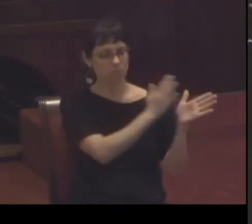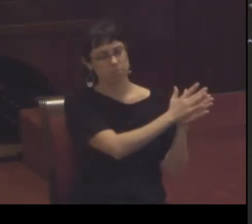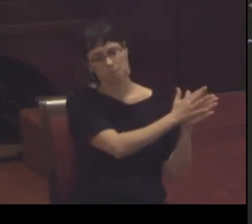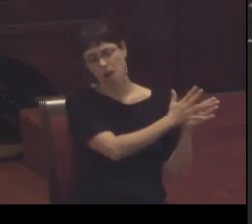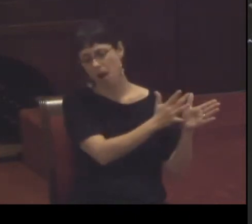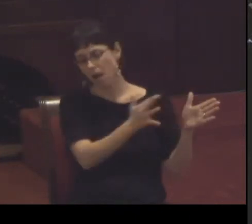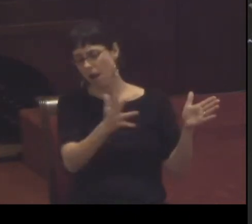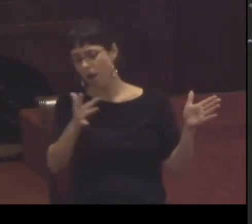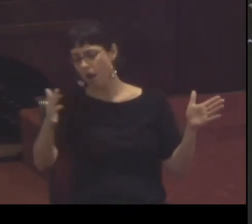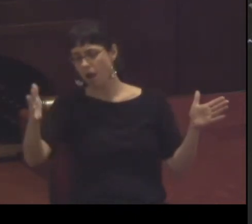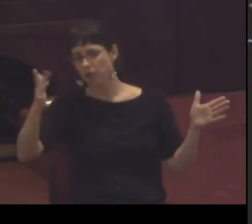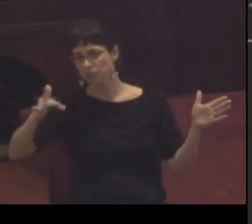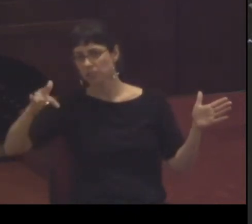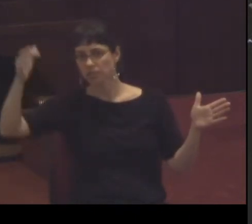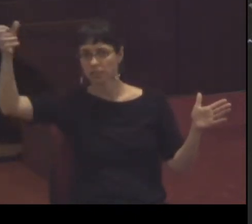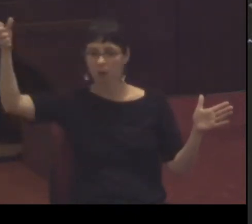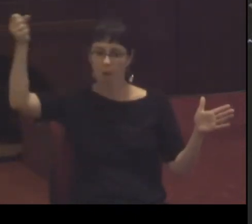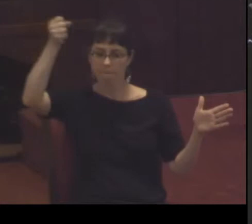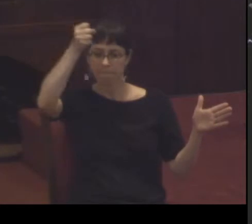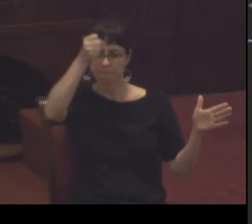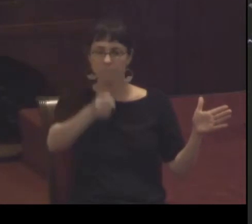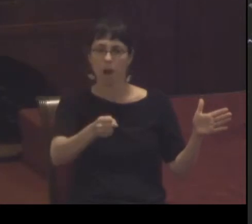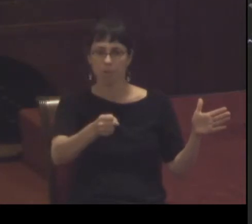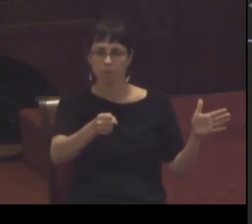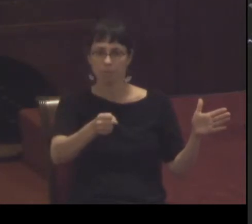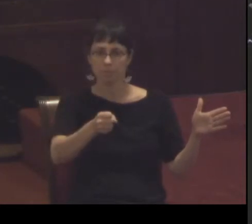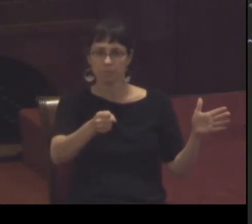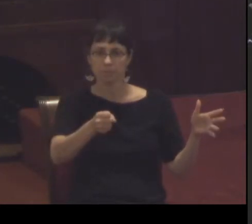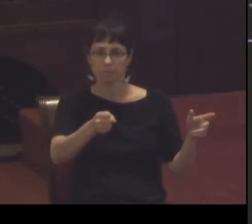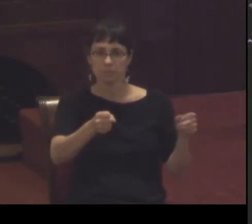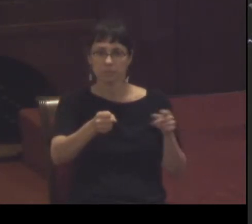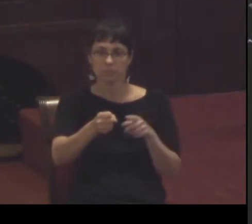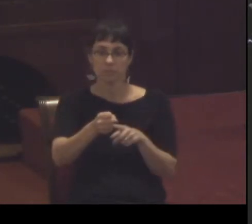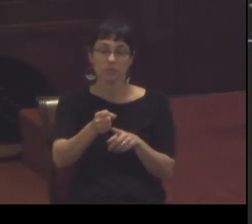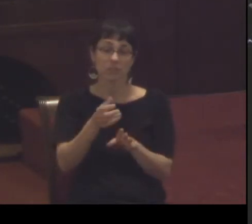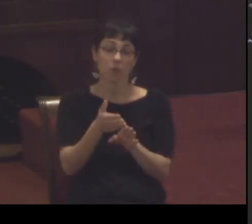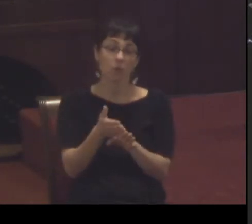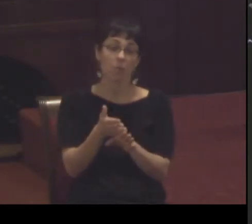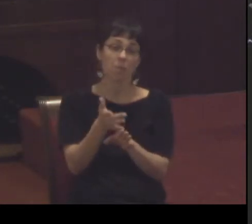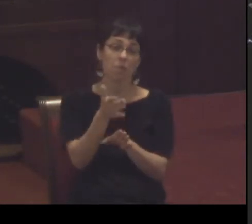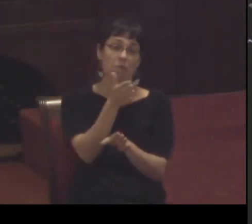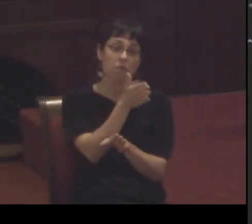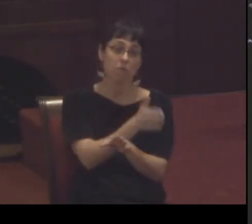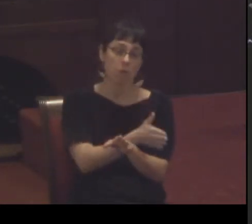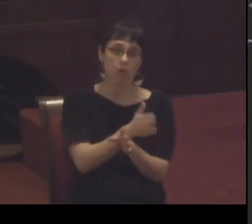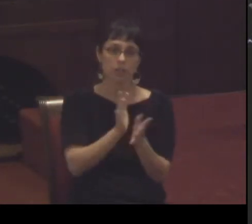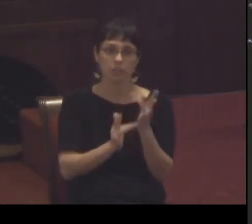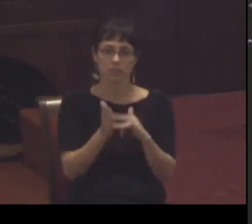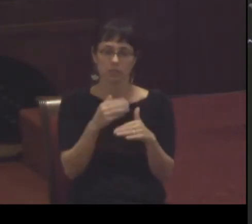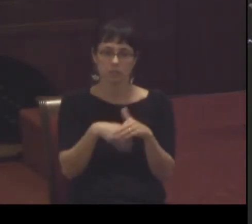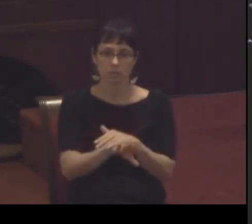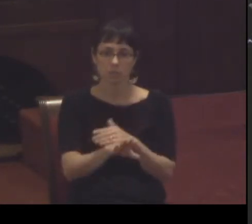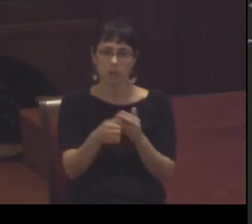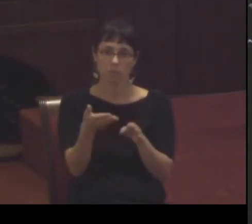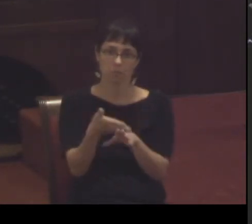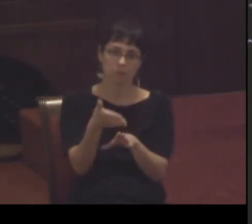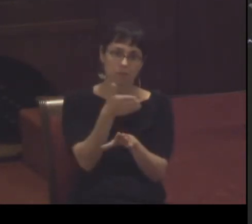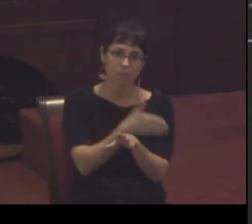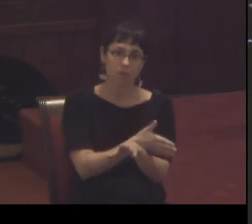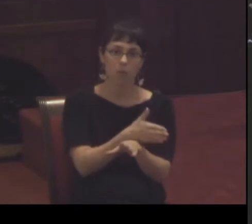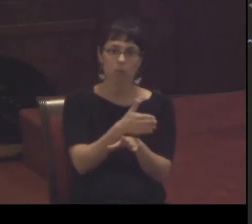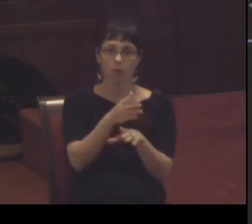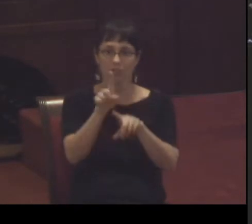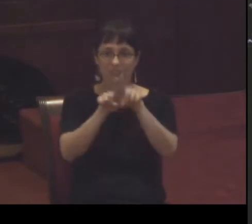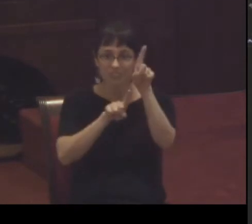Bethlehem before the shepherds in the field before the visiting of the Magi what we have in this gospel is the story of God himself